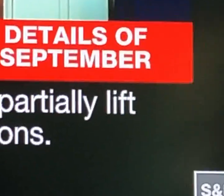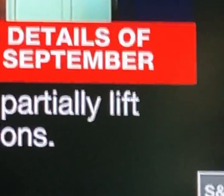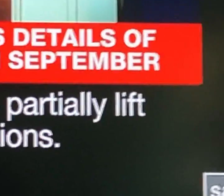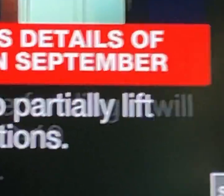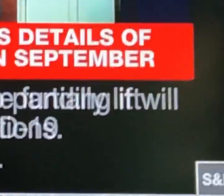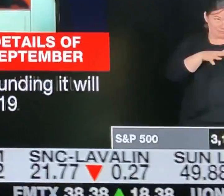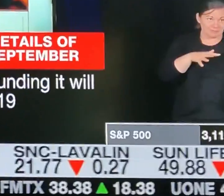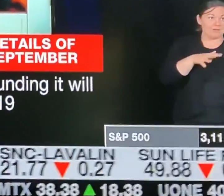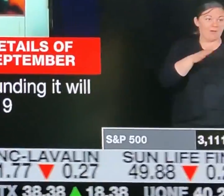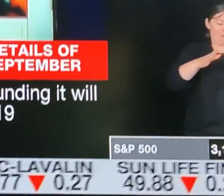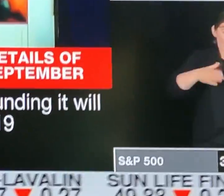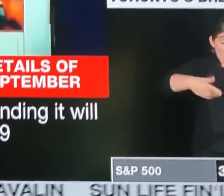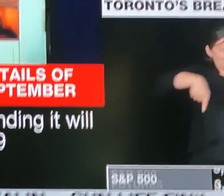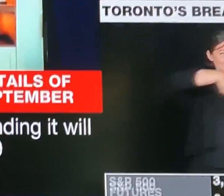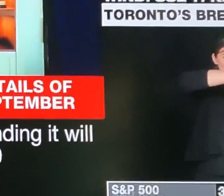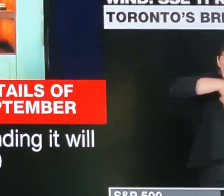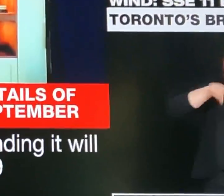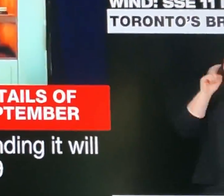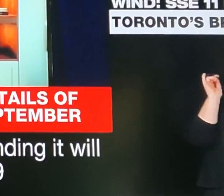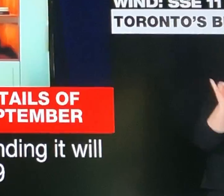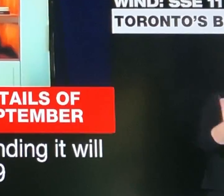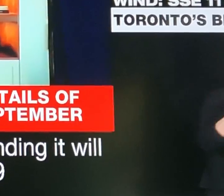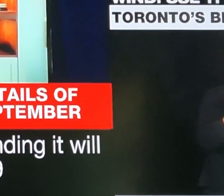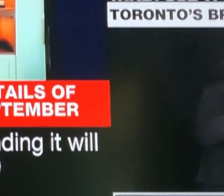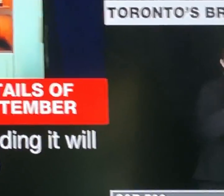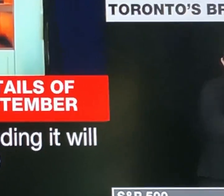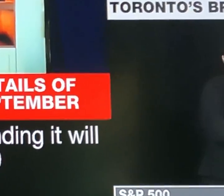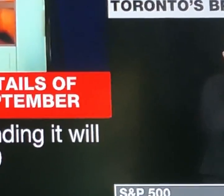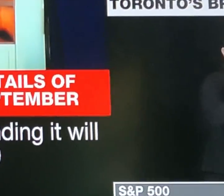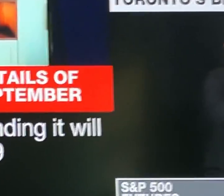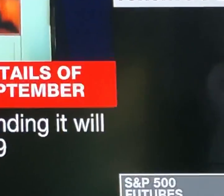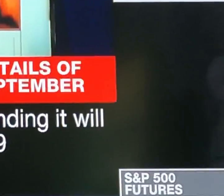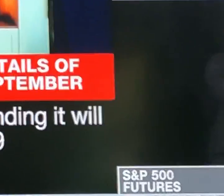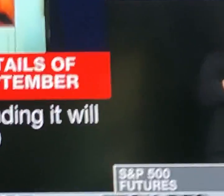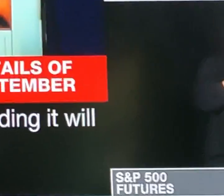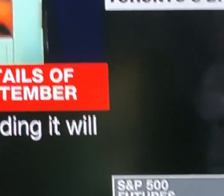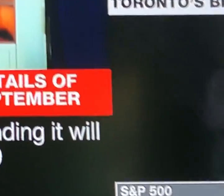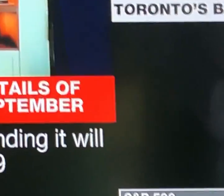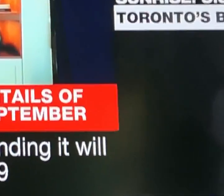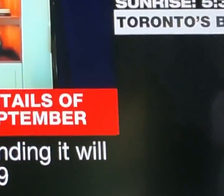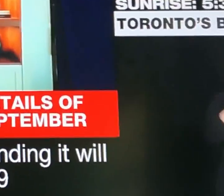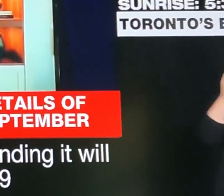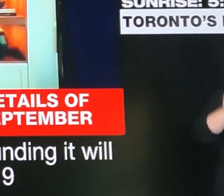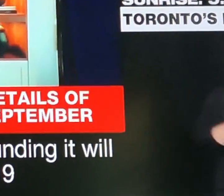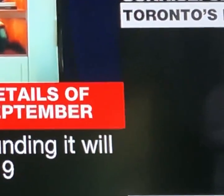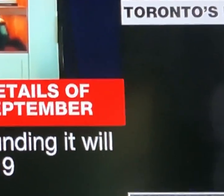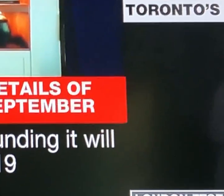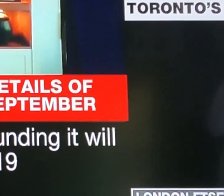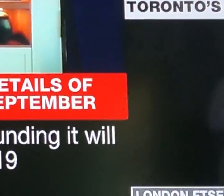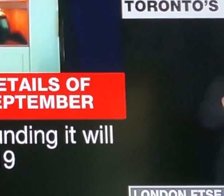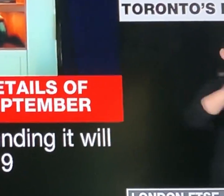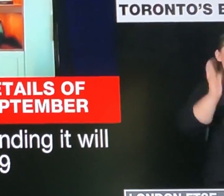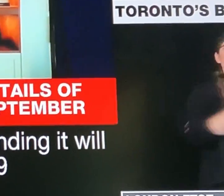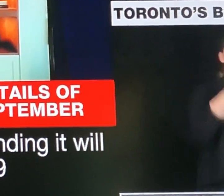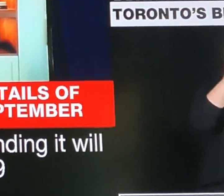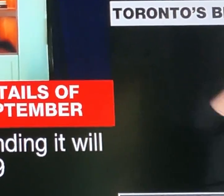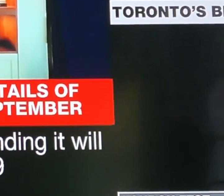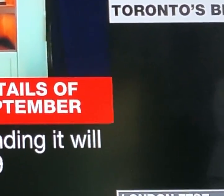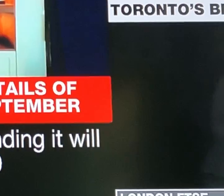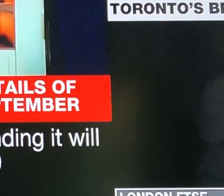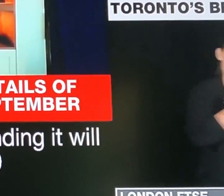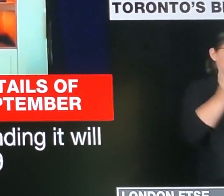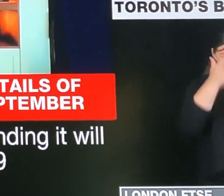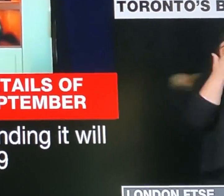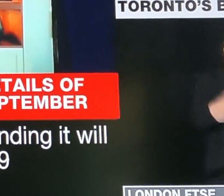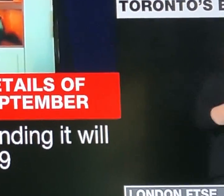every other day or week in-class instruction, supported by and strengthened online learning experience. We are being